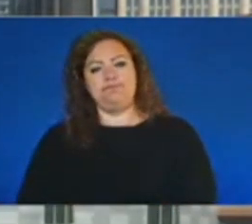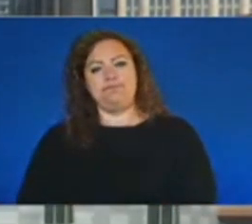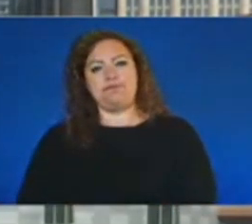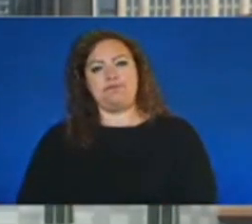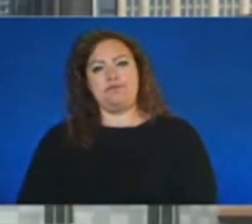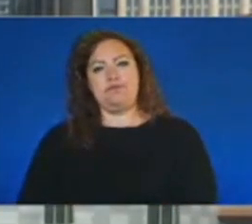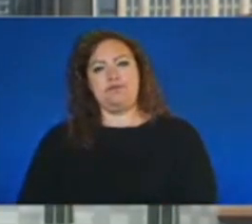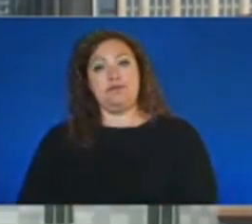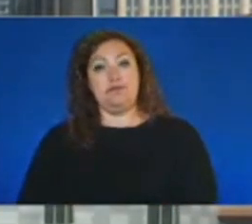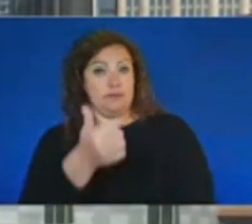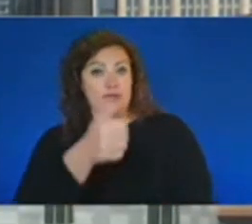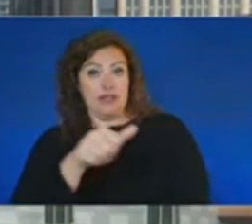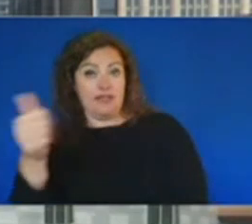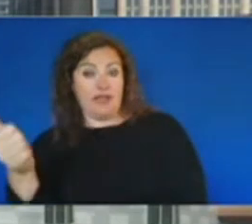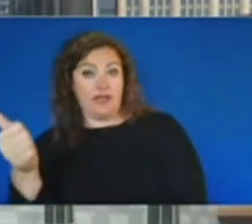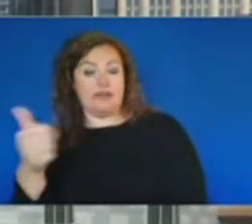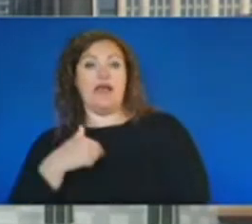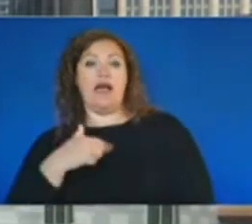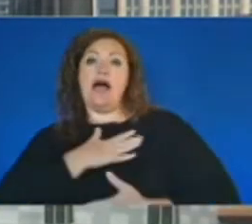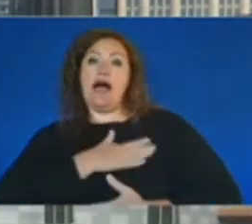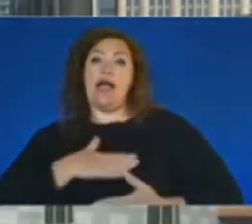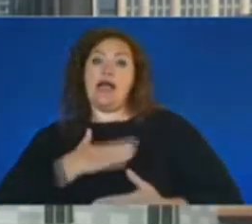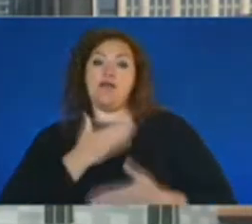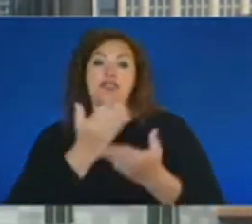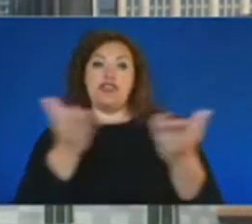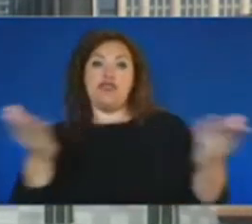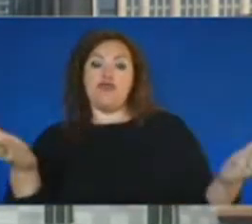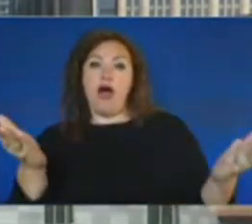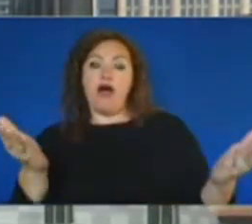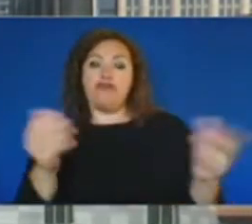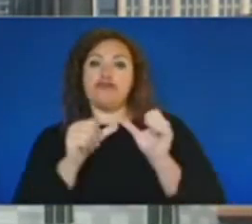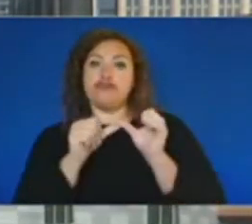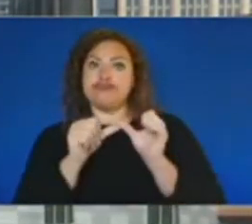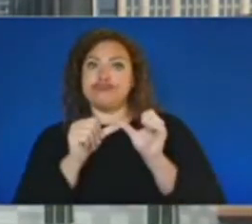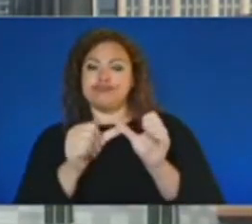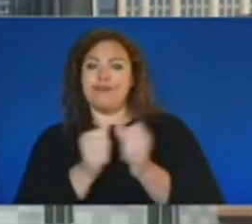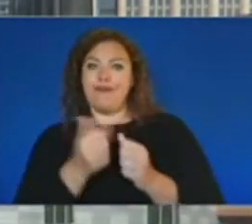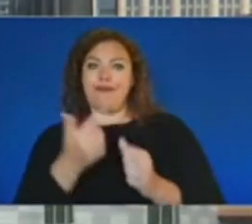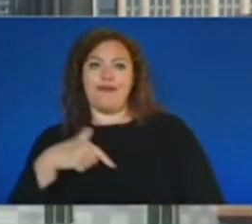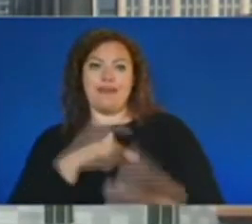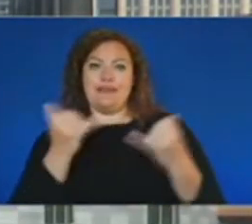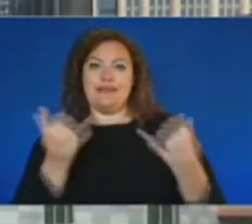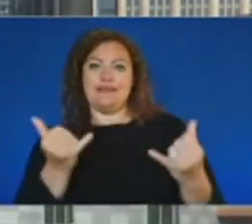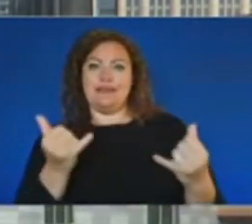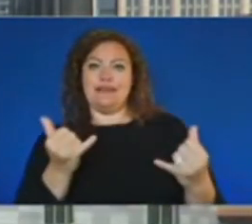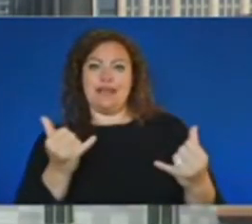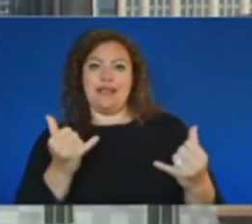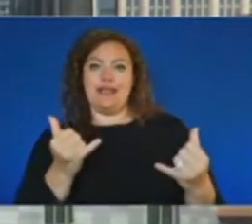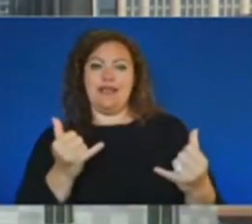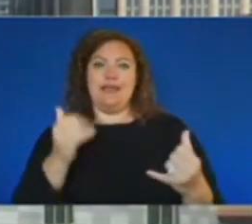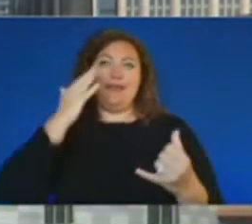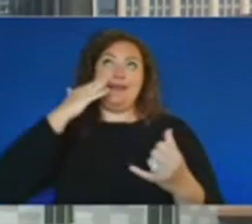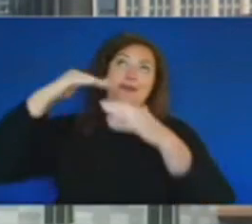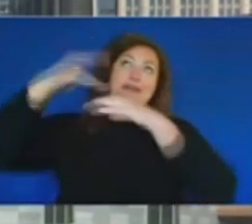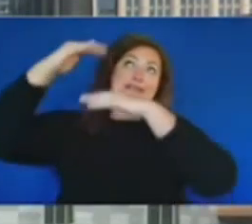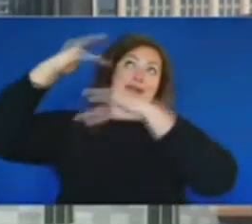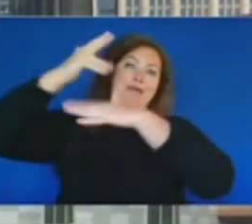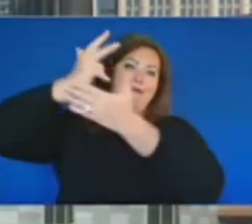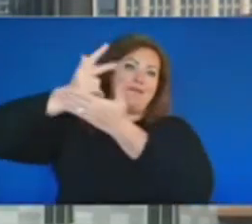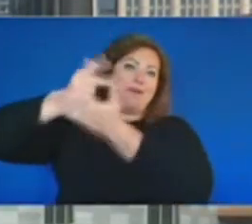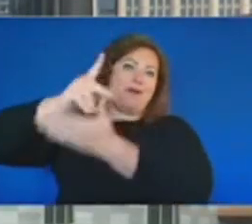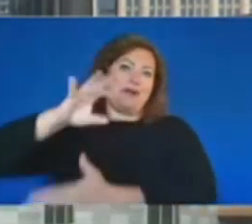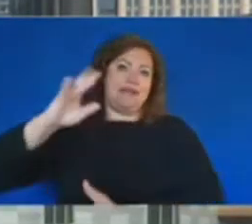Anything else? Well, I appreciate you all bearing with us today on the top of our parking deck. And thank you very much. Hope you have a great